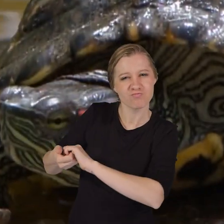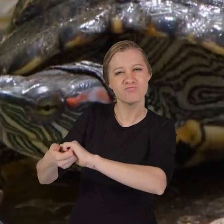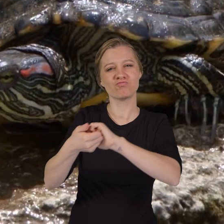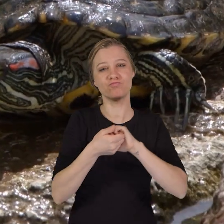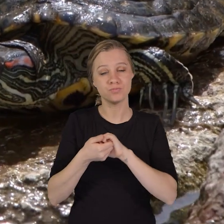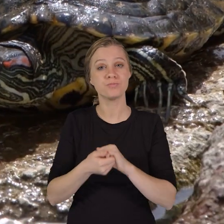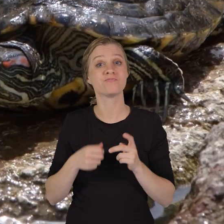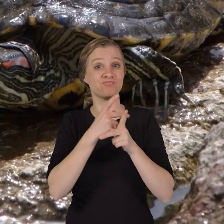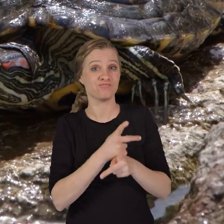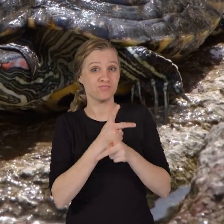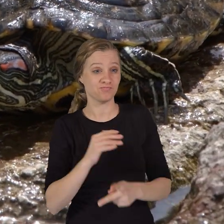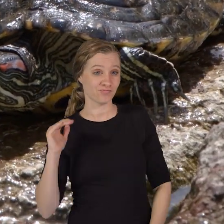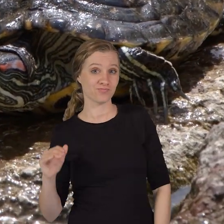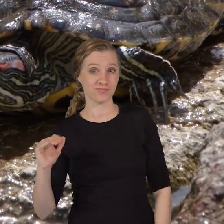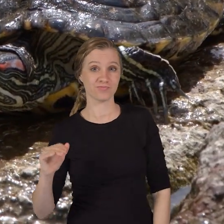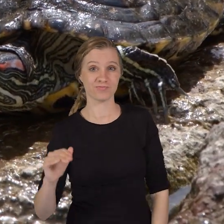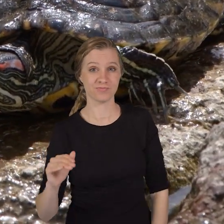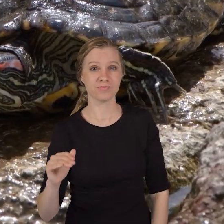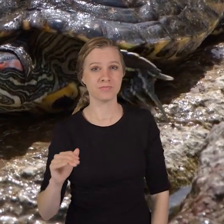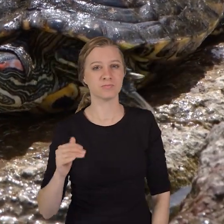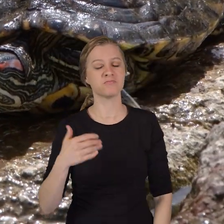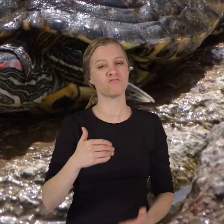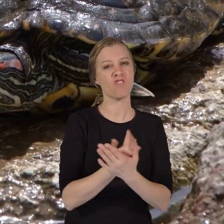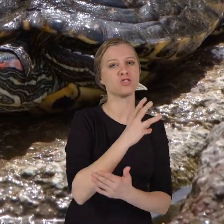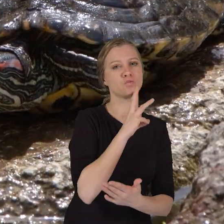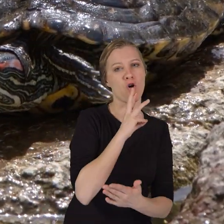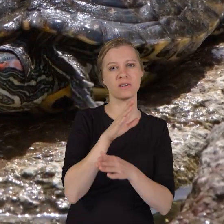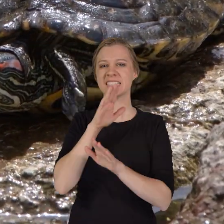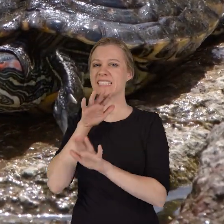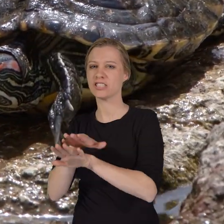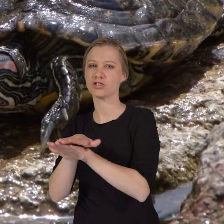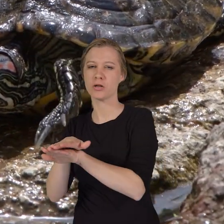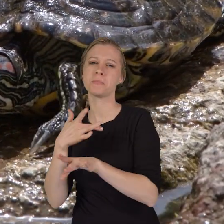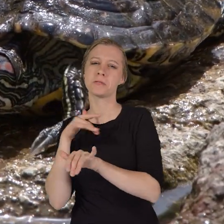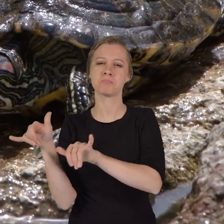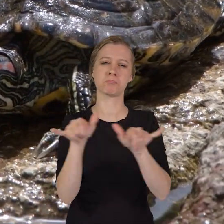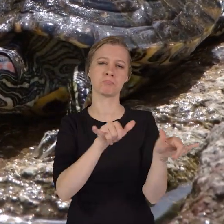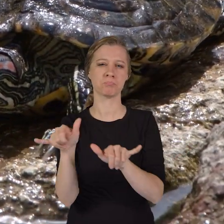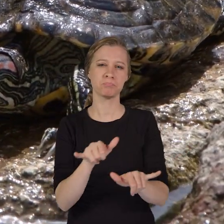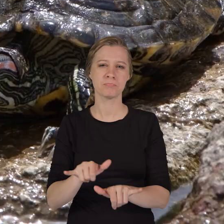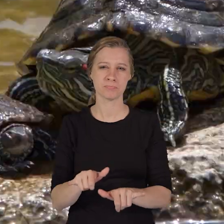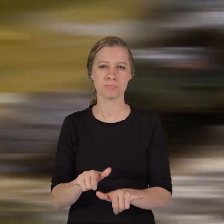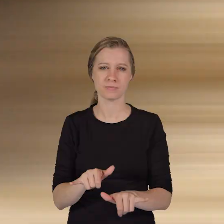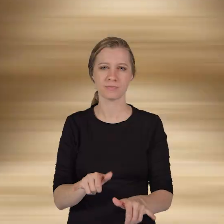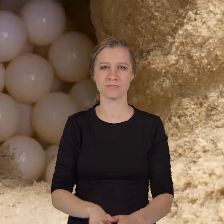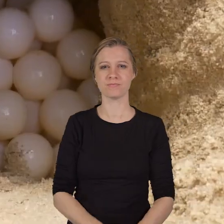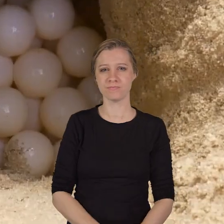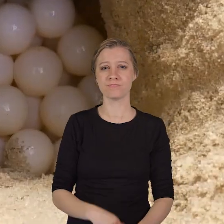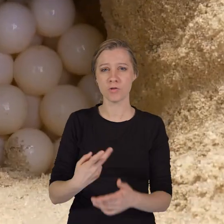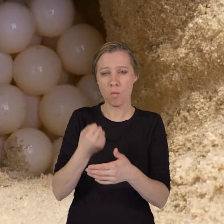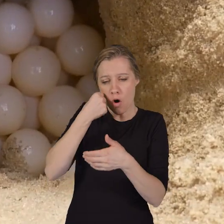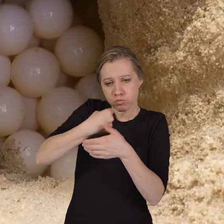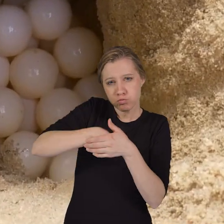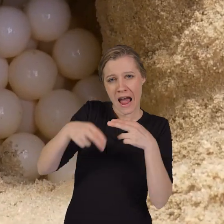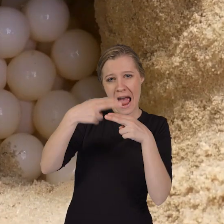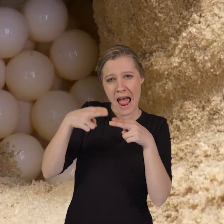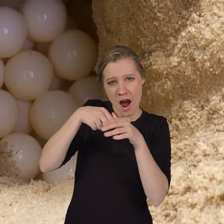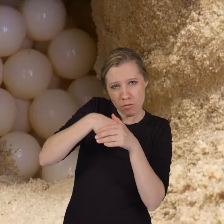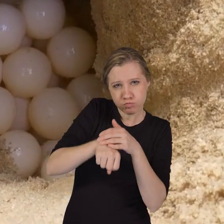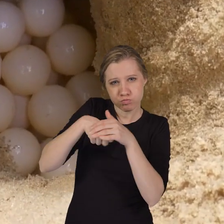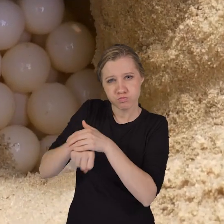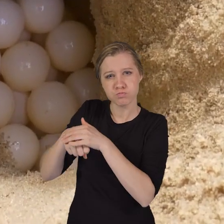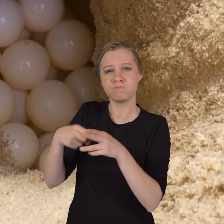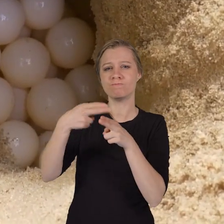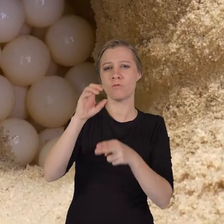When it comes to caring for their little ones, freshwater and sea turtles are pretty similar. They both lay eggs in